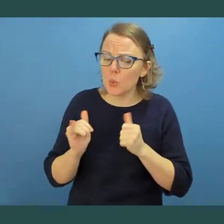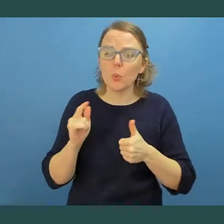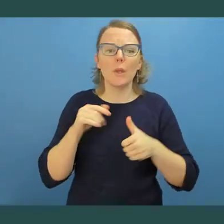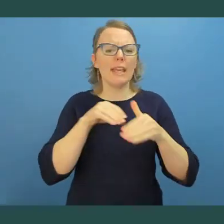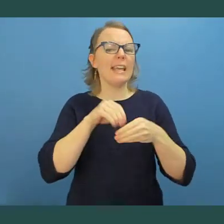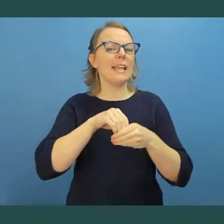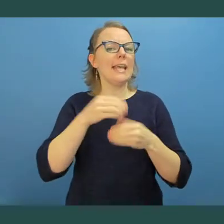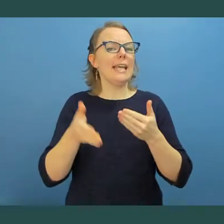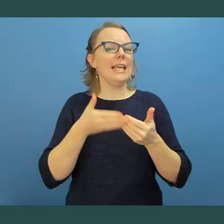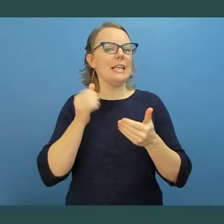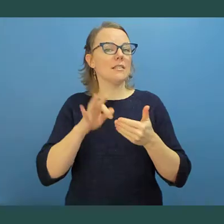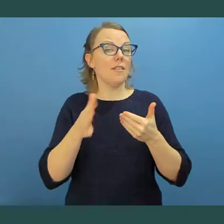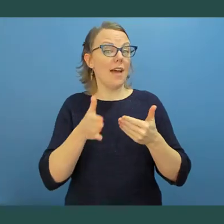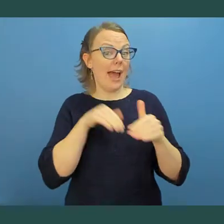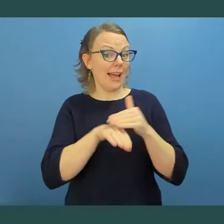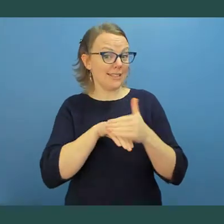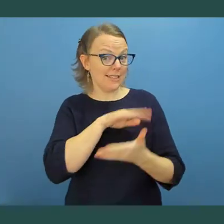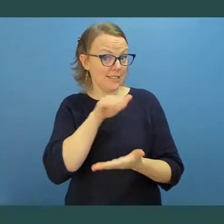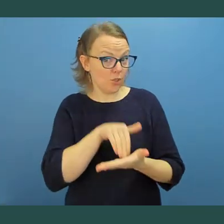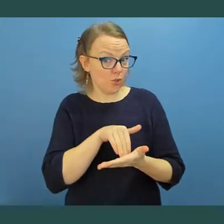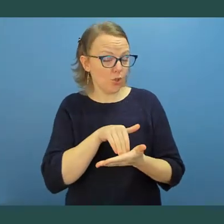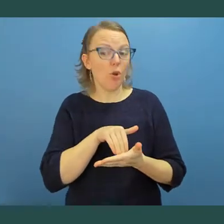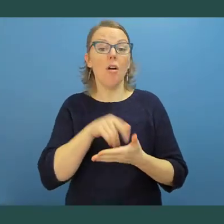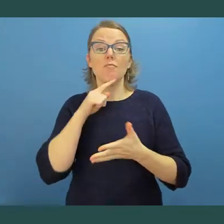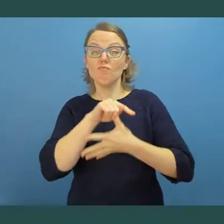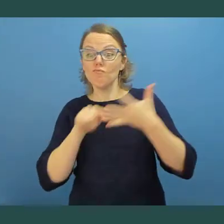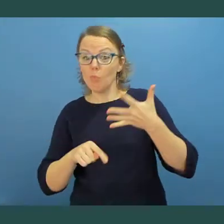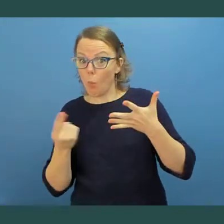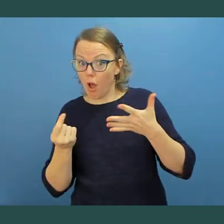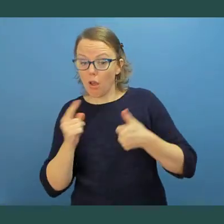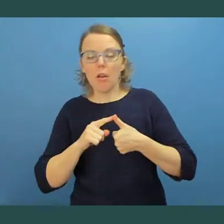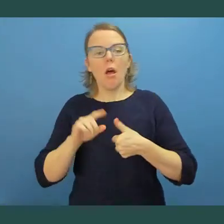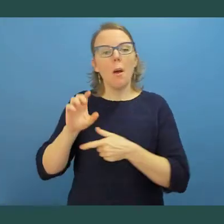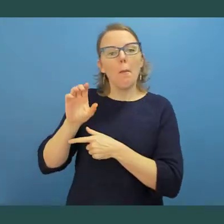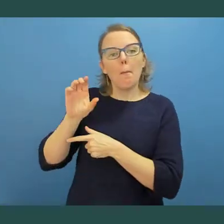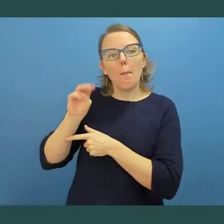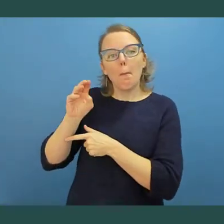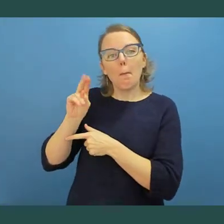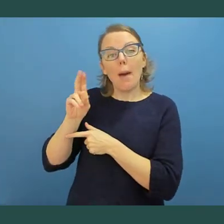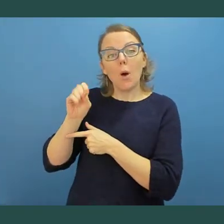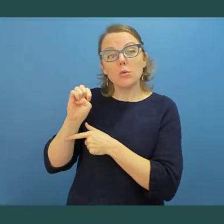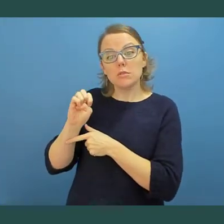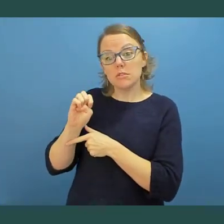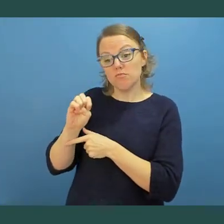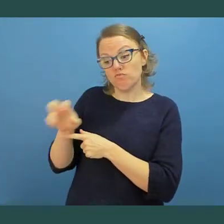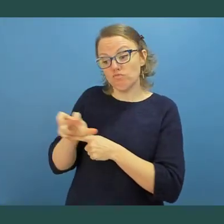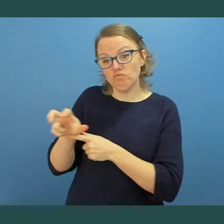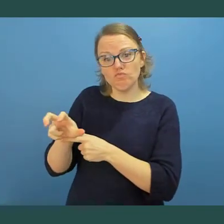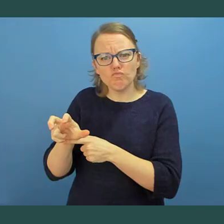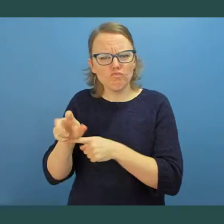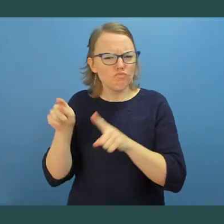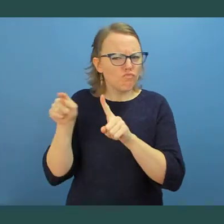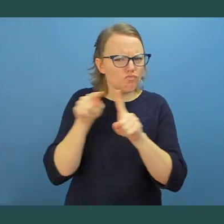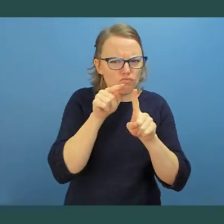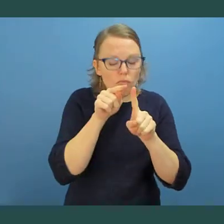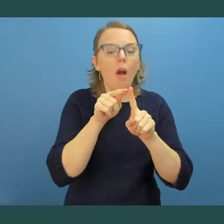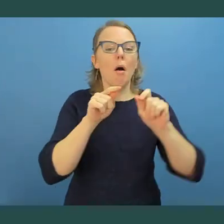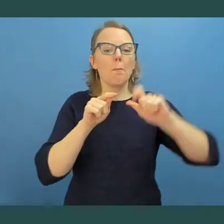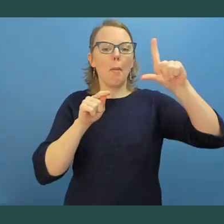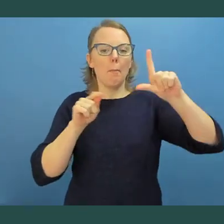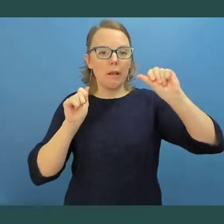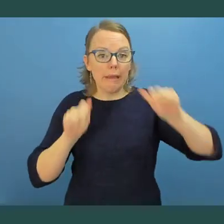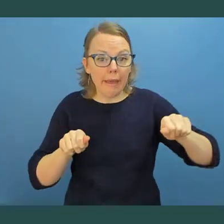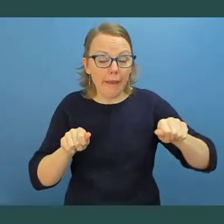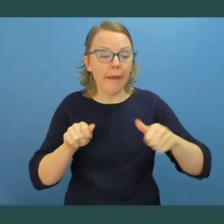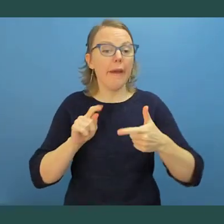so he can locate it on the screen more easily, text cursor indication to help locate the small blinking cursor, and color filters to adjust